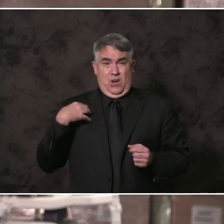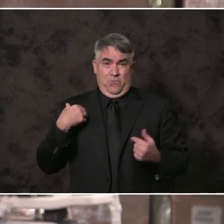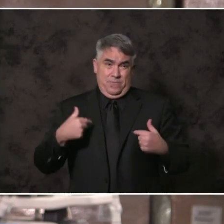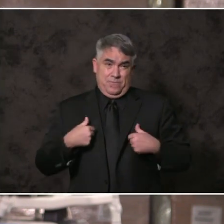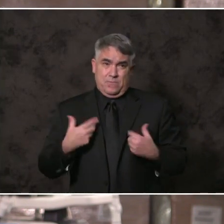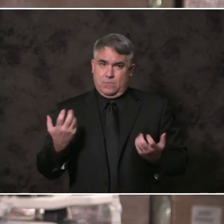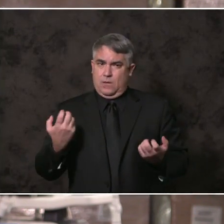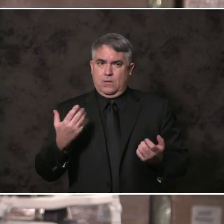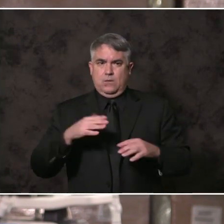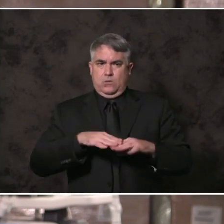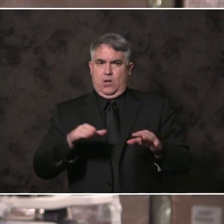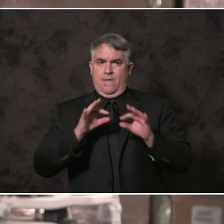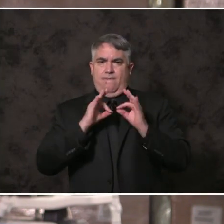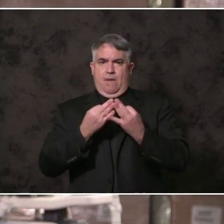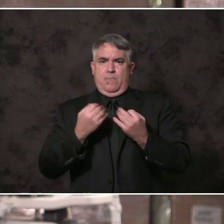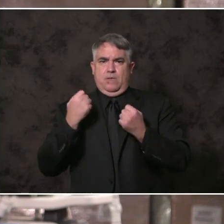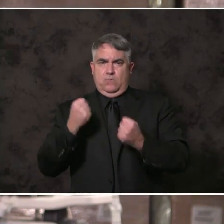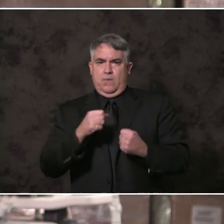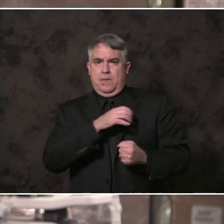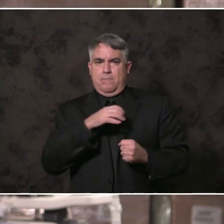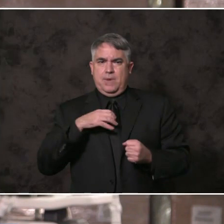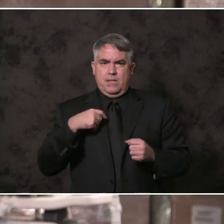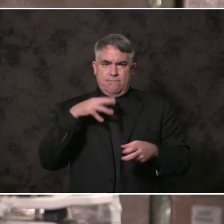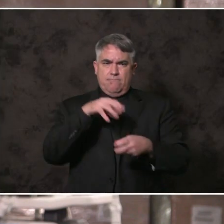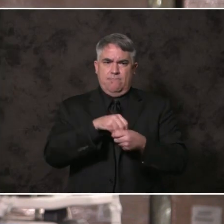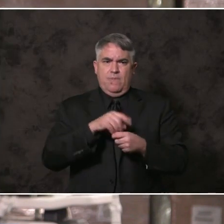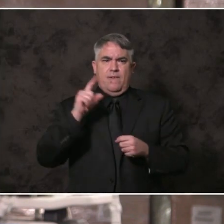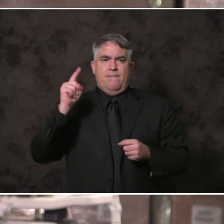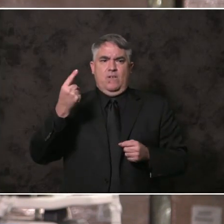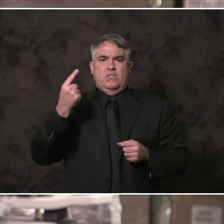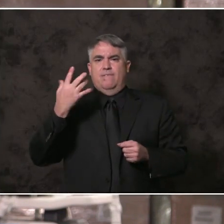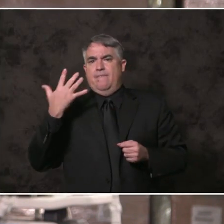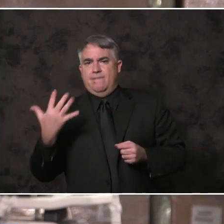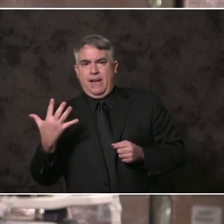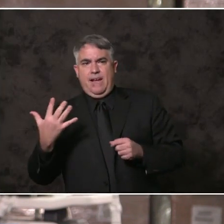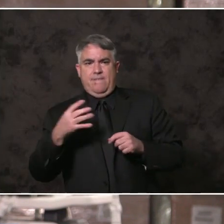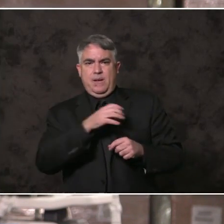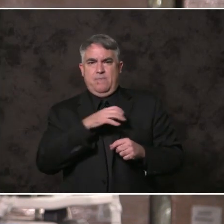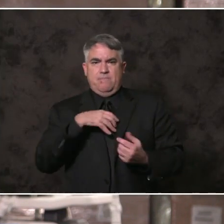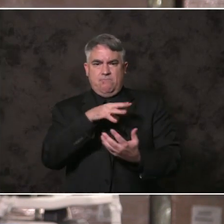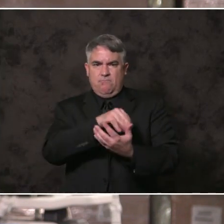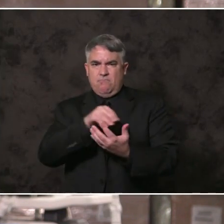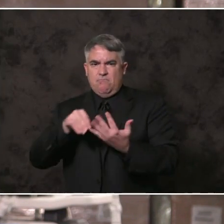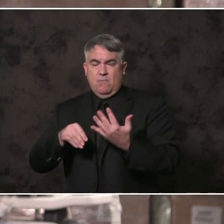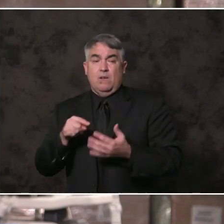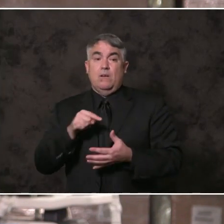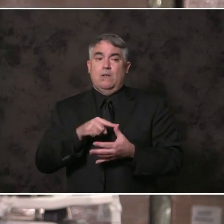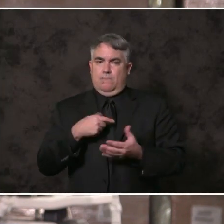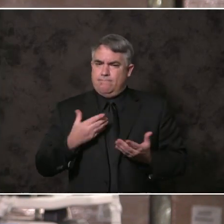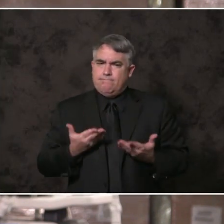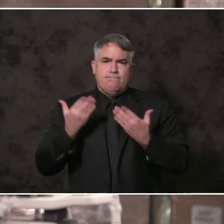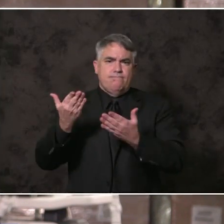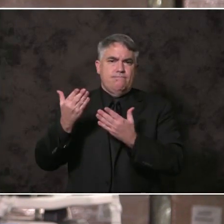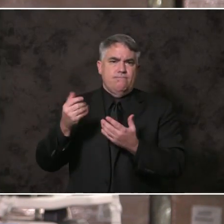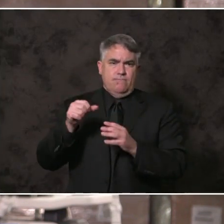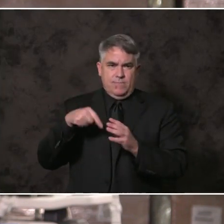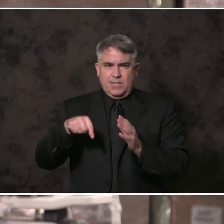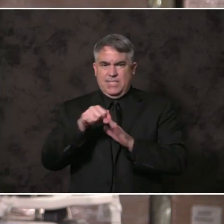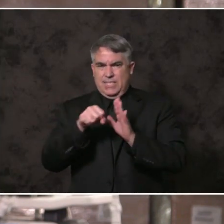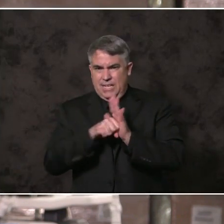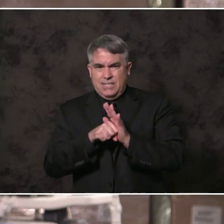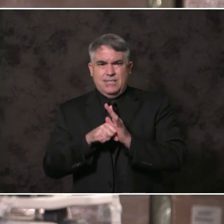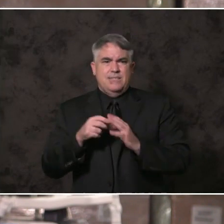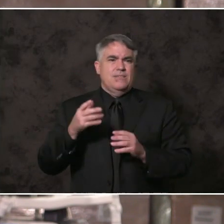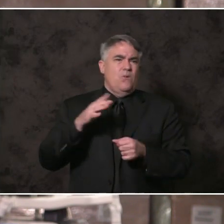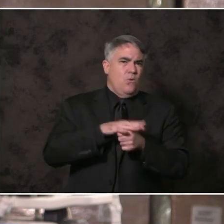and the First Five Commission, I will bring forward a working families legislative platform with our state, local, and national counterparts to